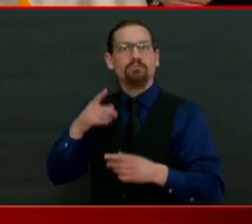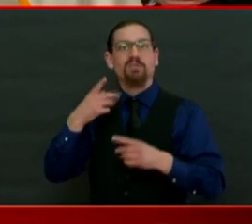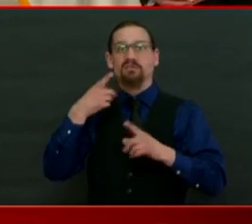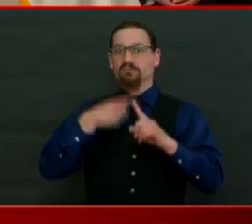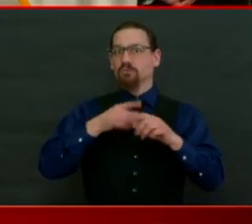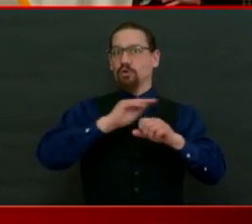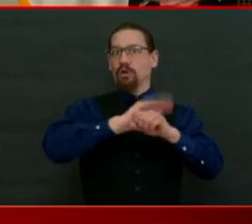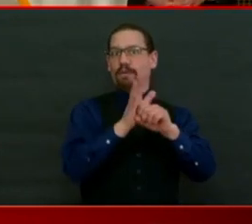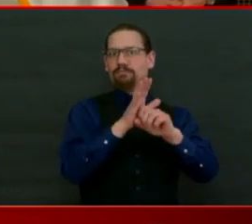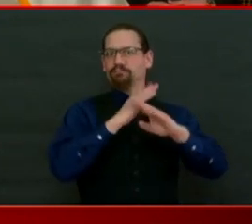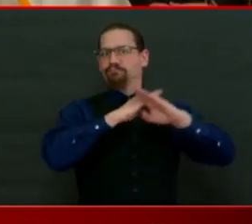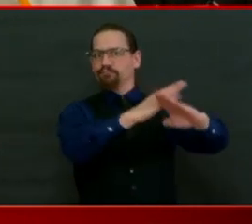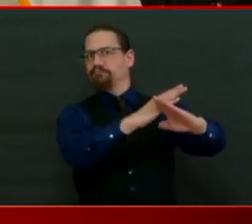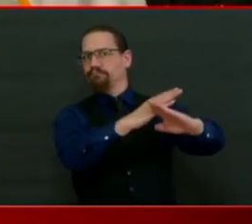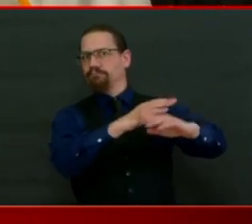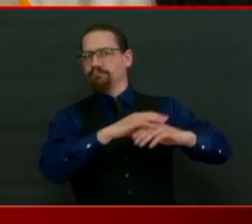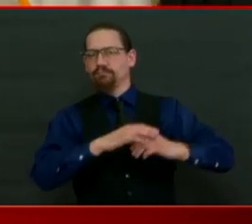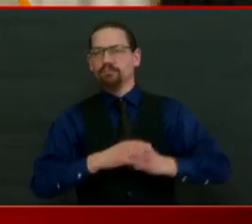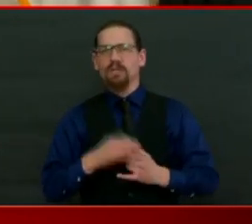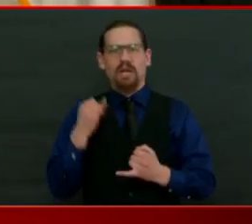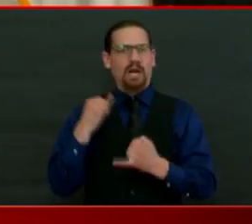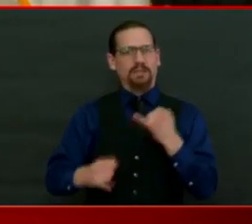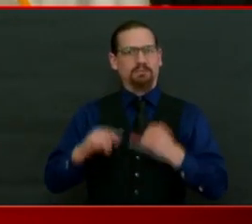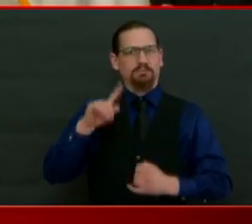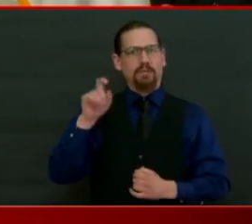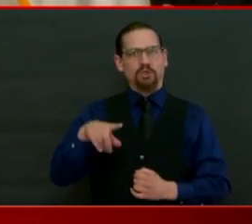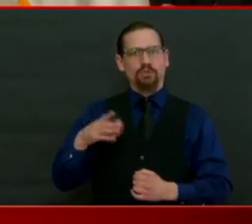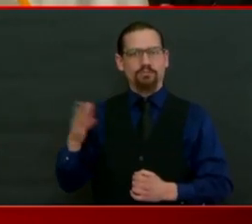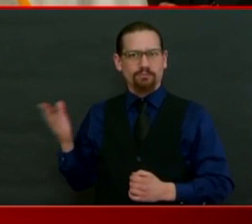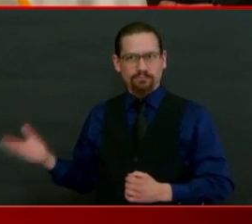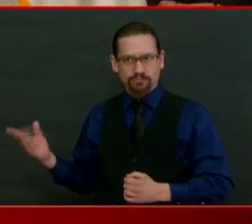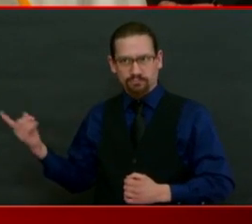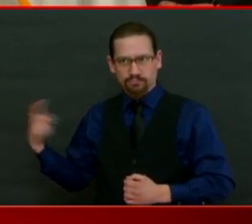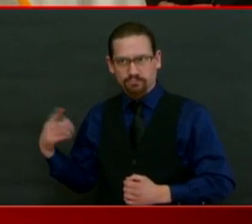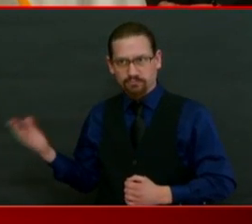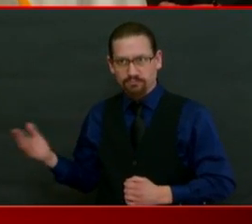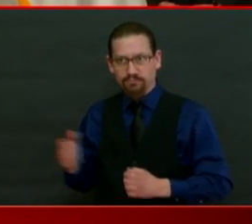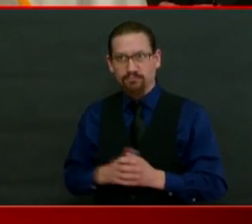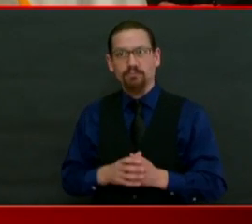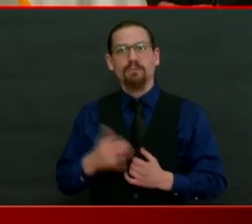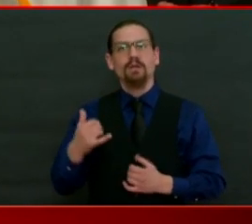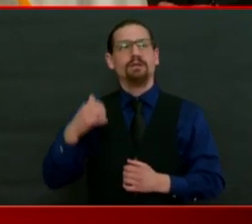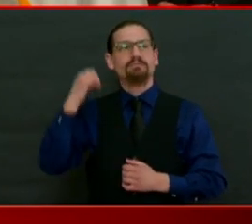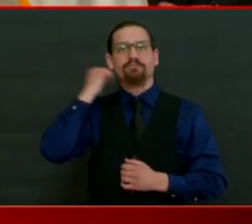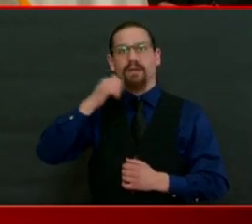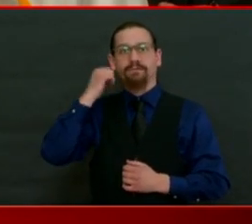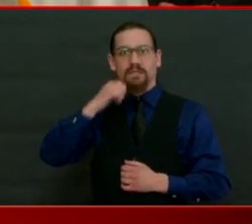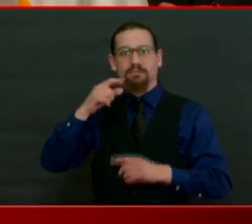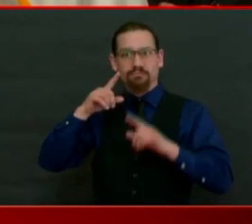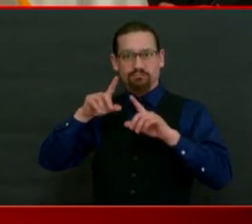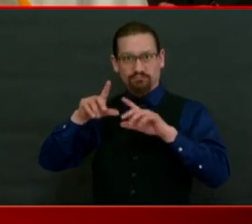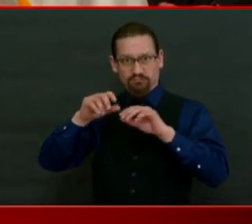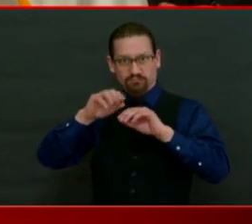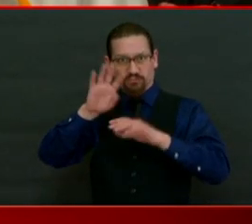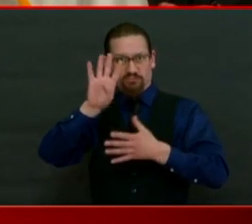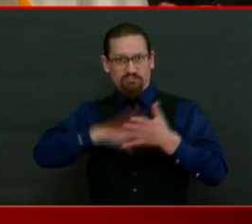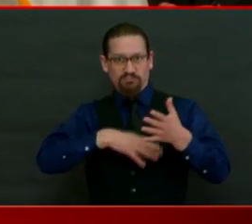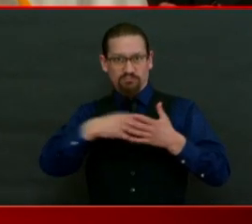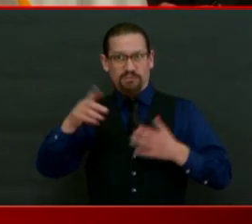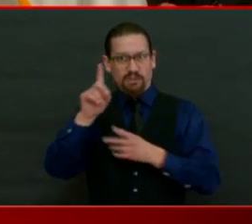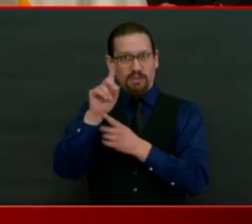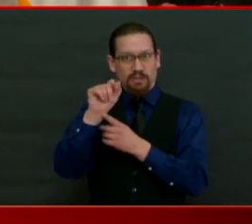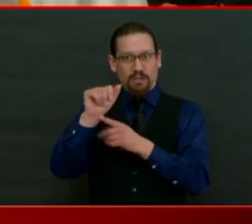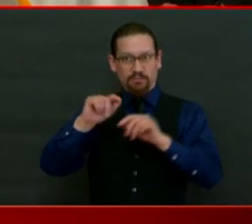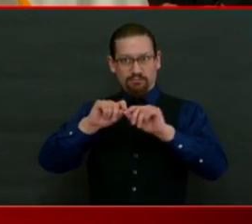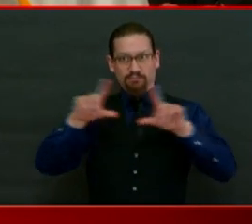is from Steven Triedman of Eastside Monthly. Your daily analysis cites all of the cases in the 39 cities and towns.